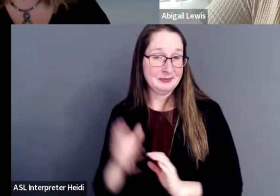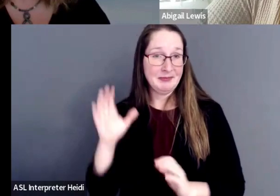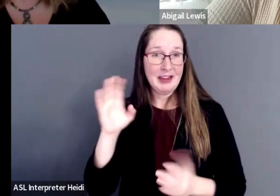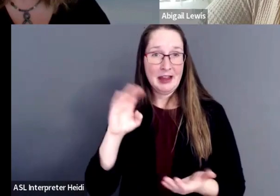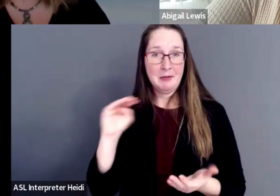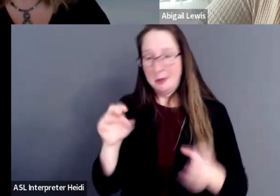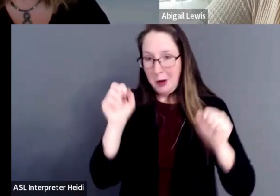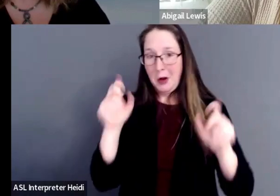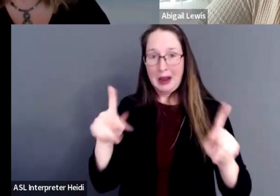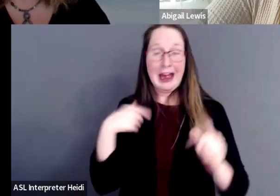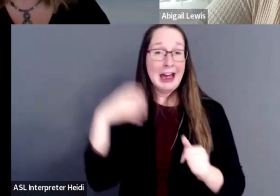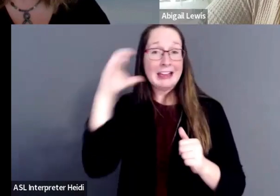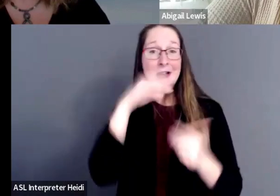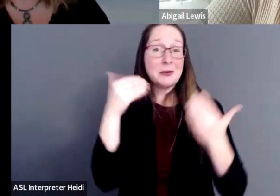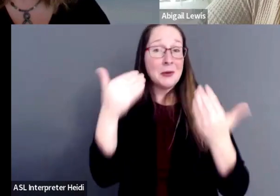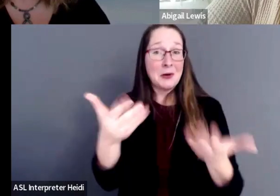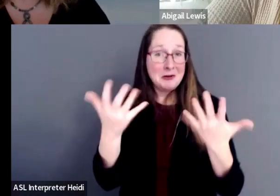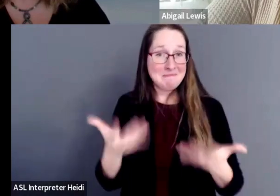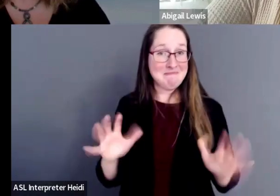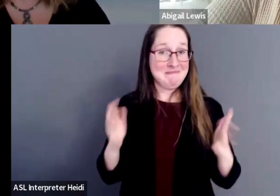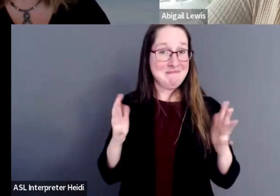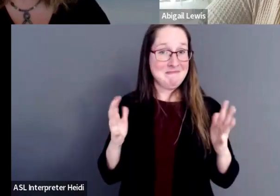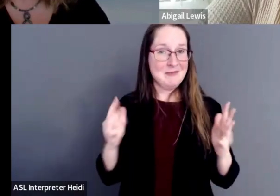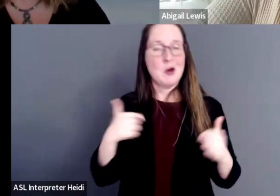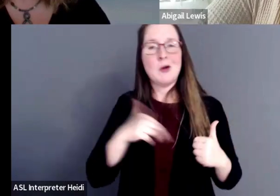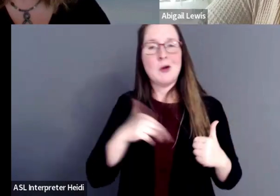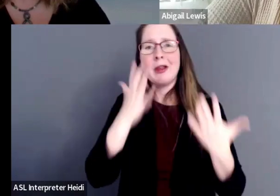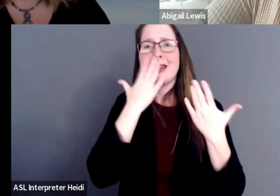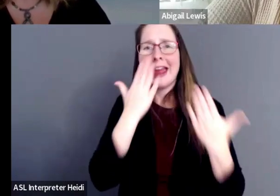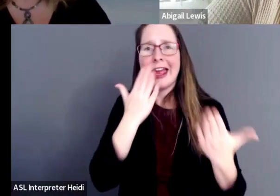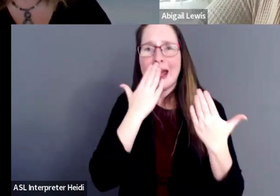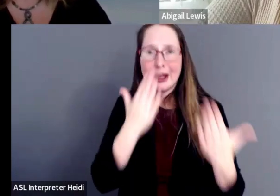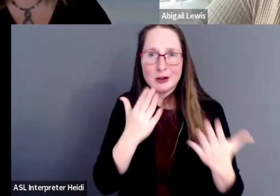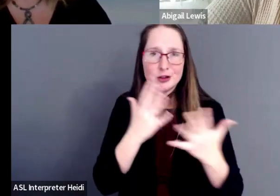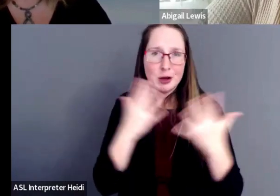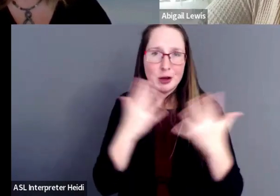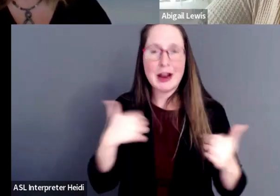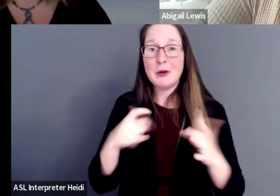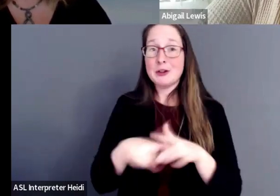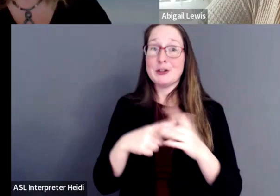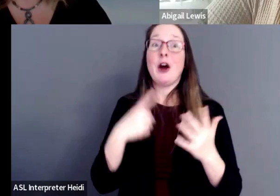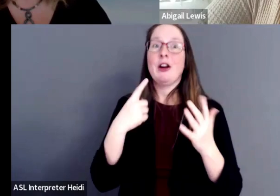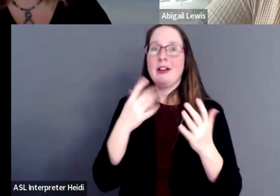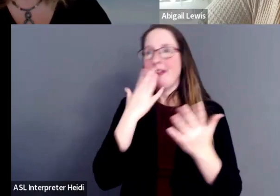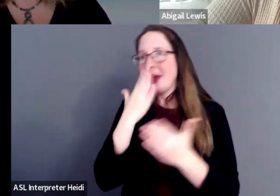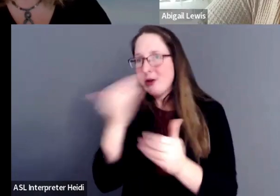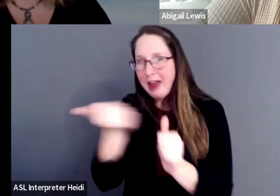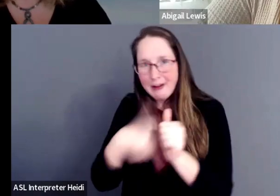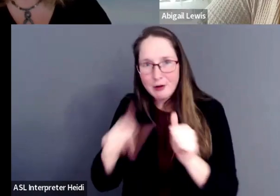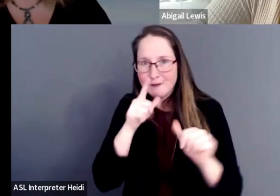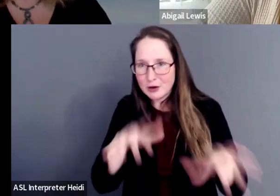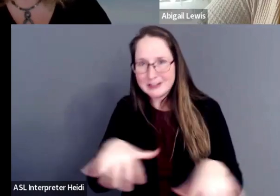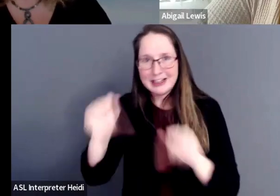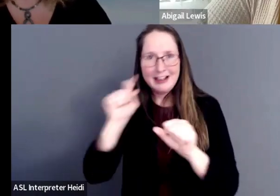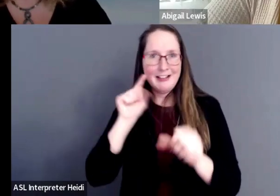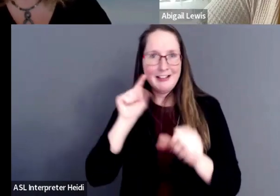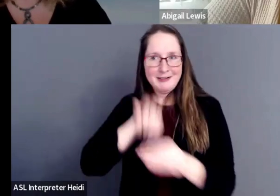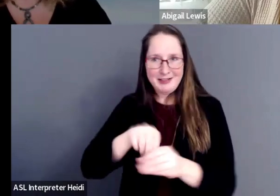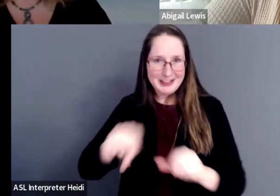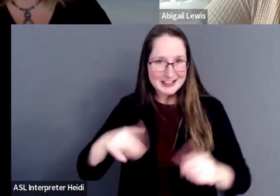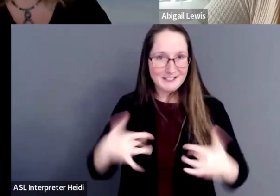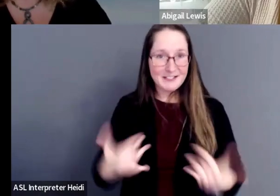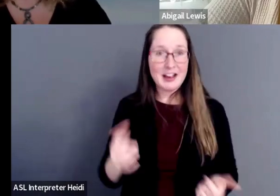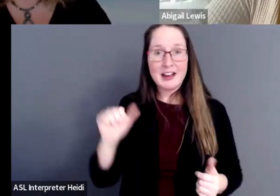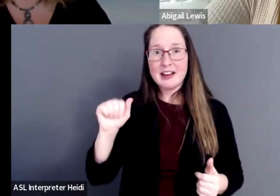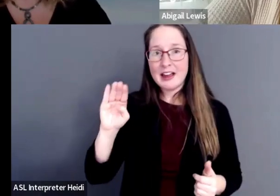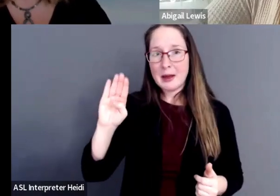Okay, well, I guess we're going to close out then. We're going to thank you. I'm going start by saying thank you again for taking part in this event. Abigail,